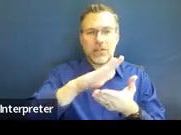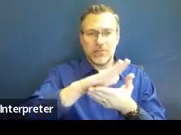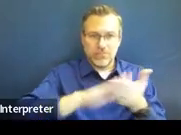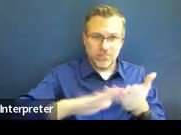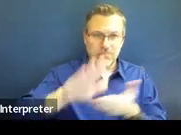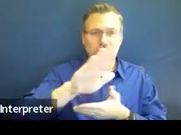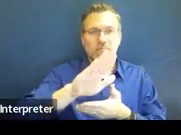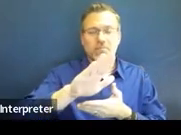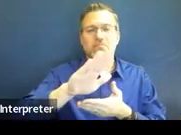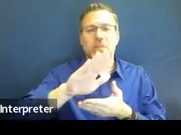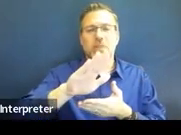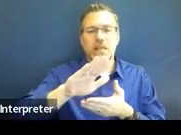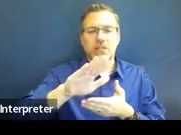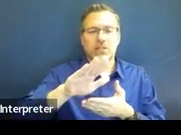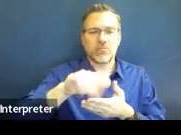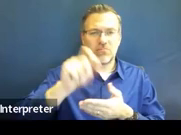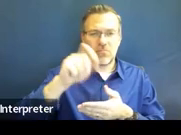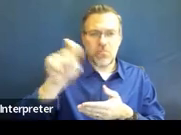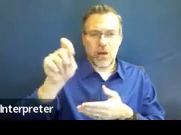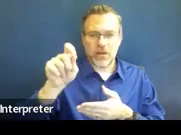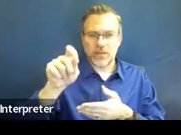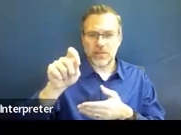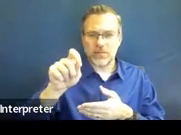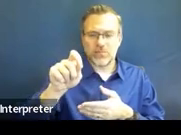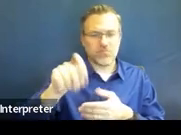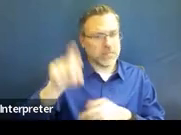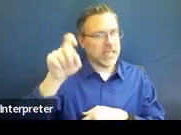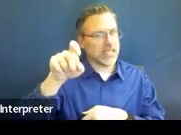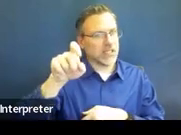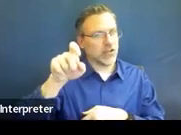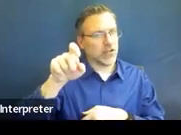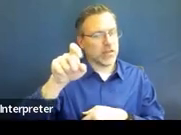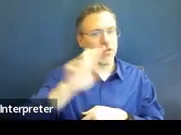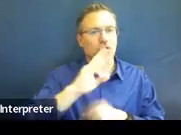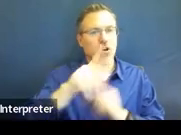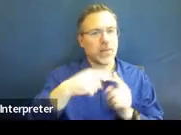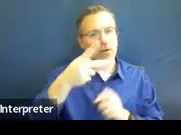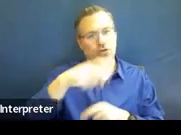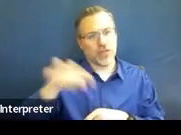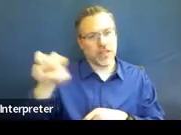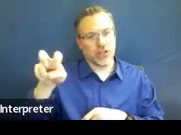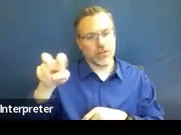that is necessary for those students when you're talking about transition planning.